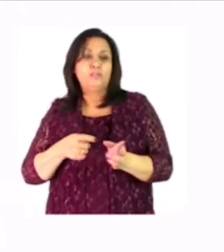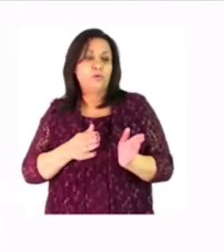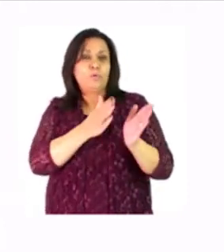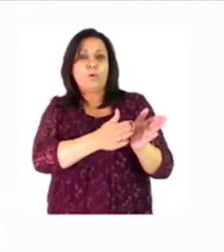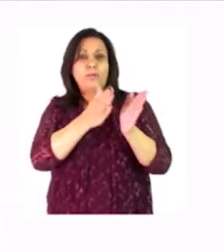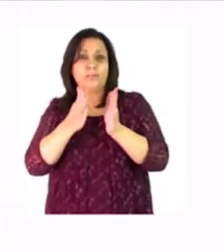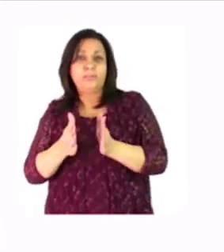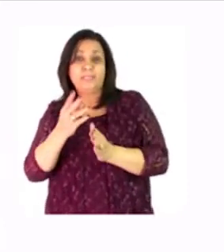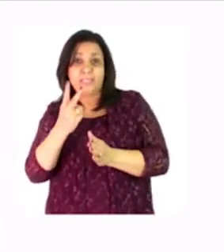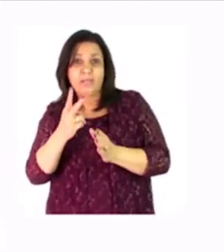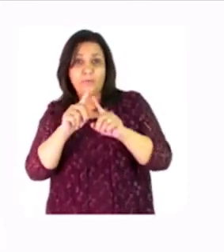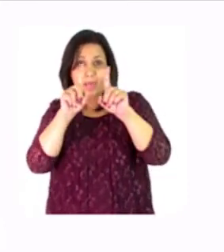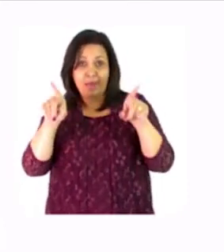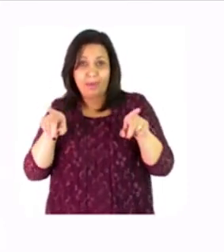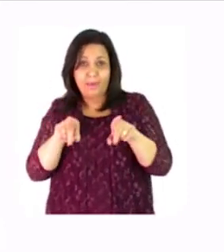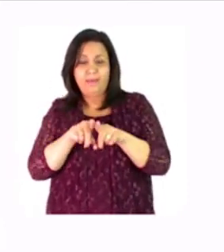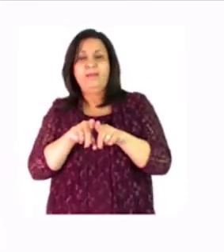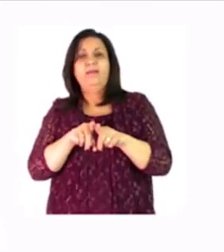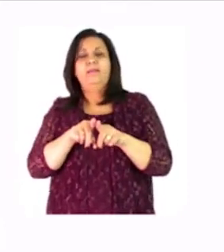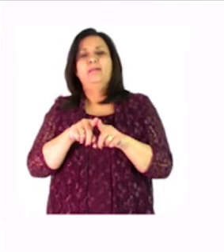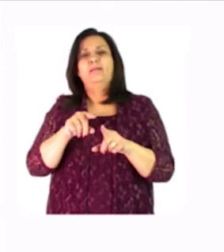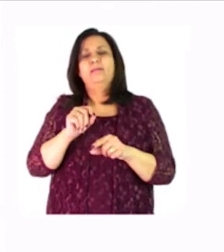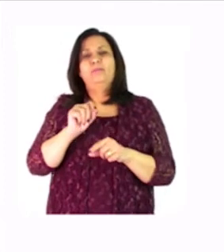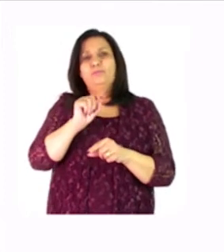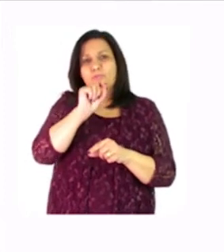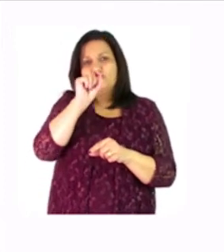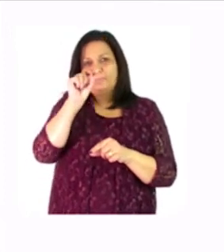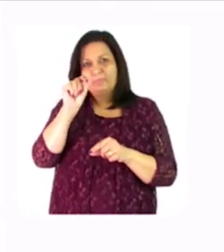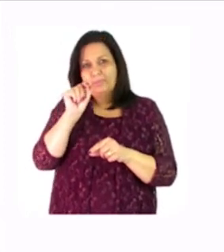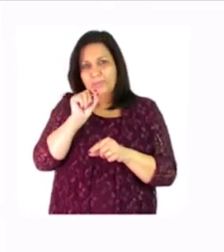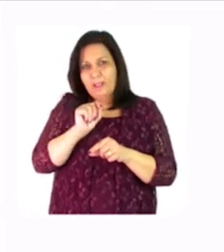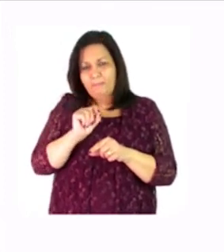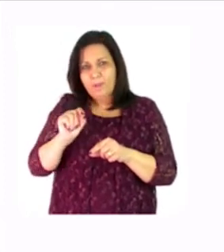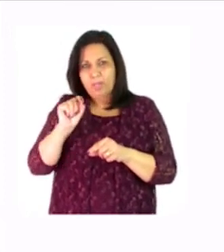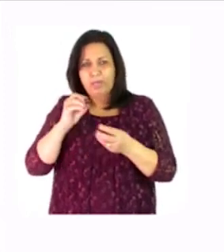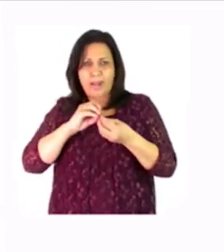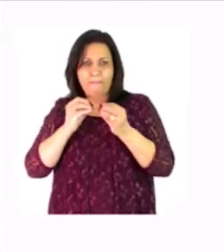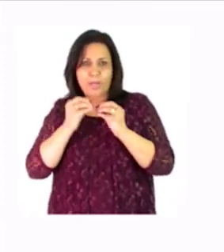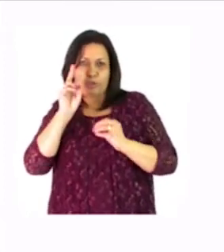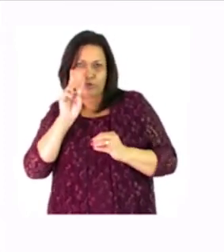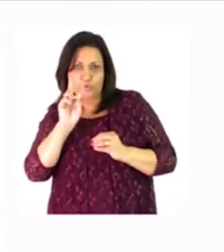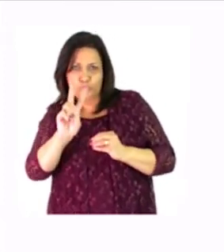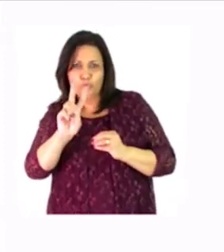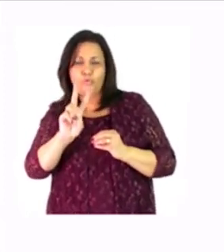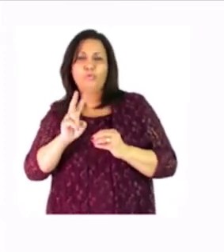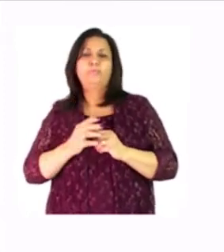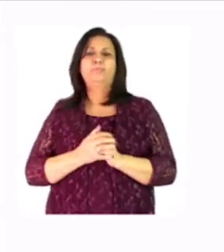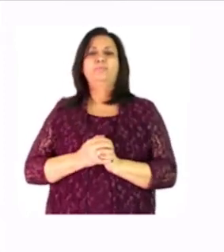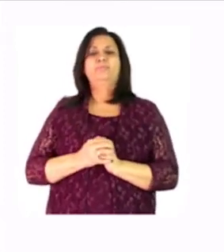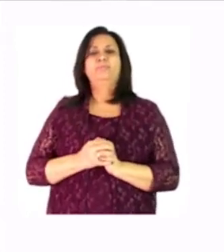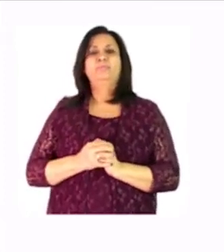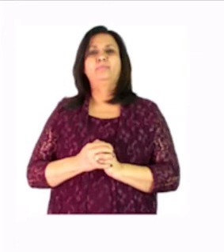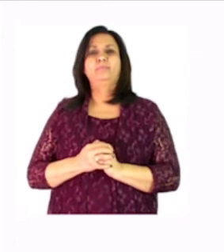in the first row so that is the to be um the next uh number